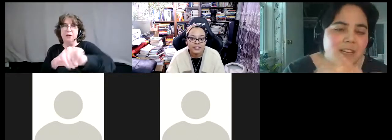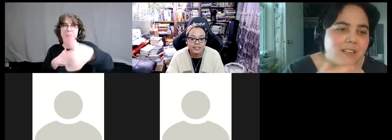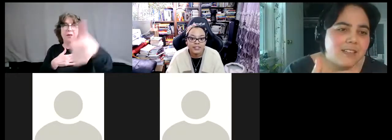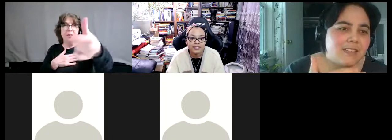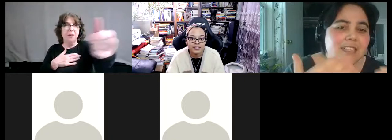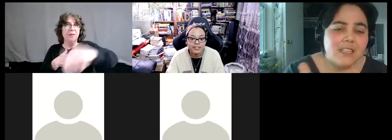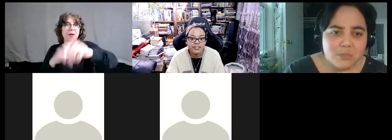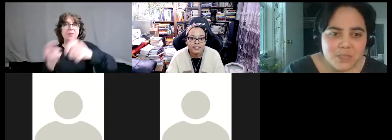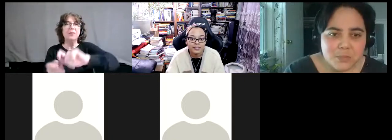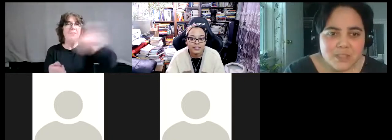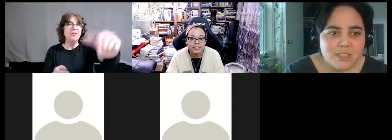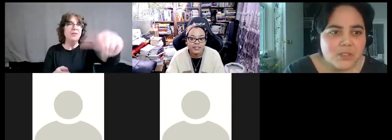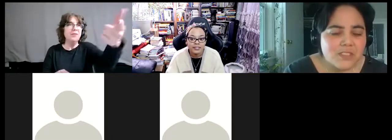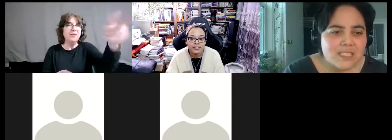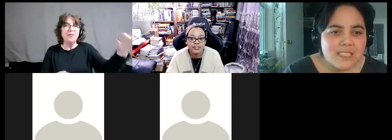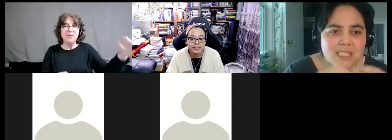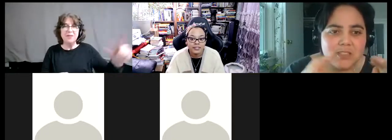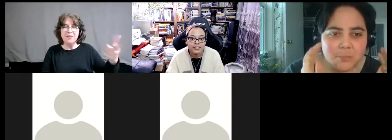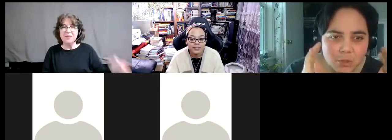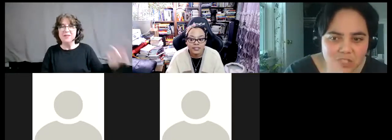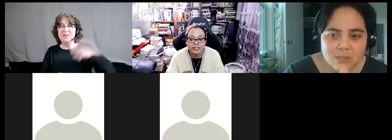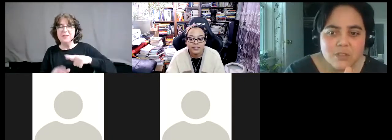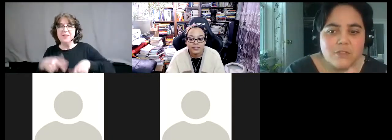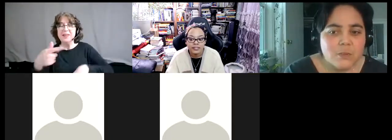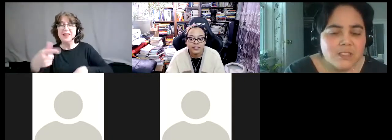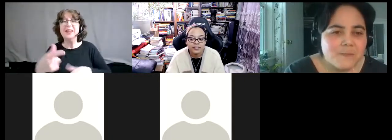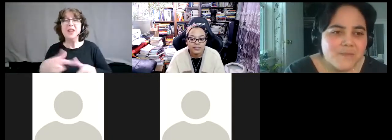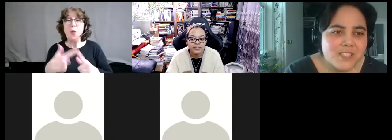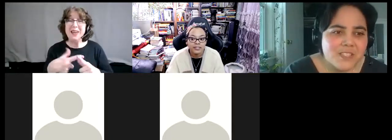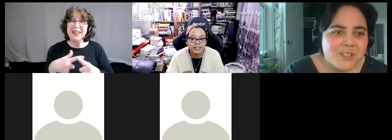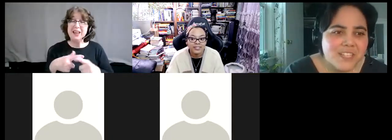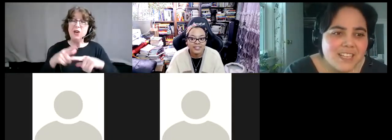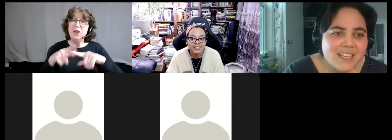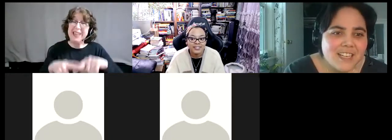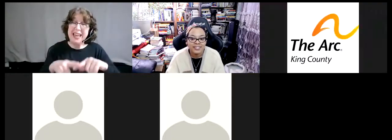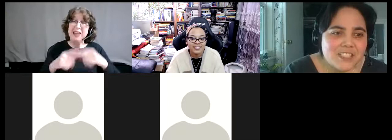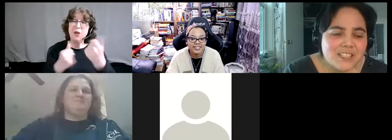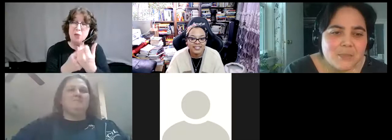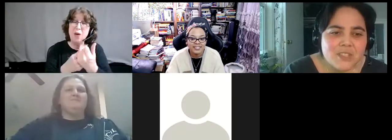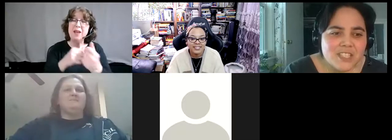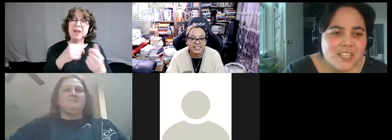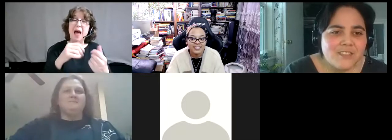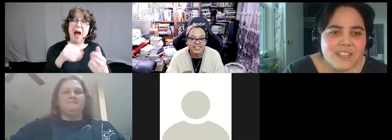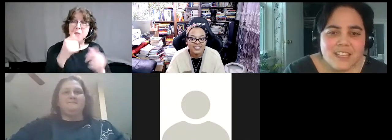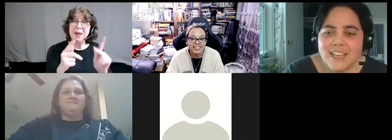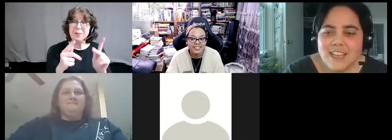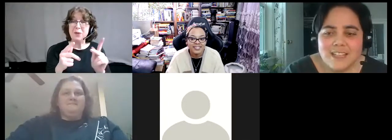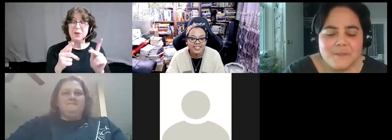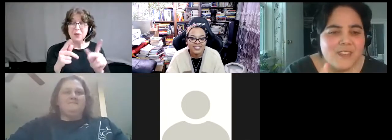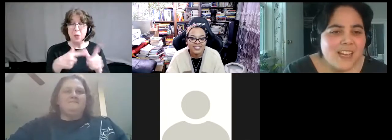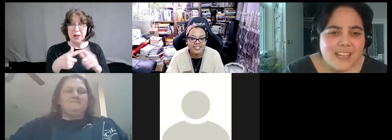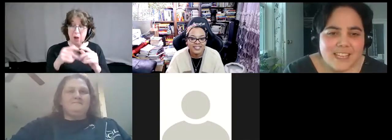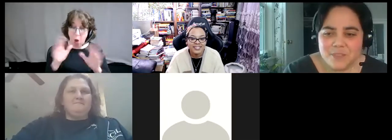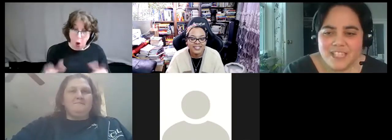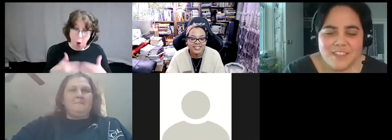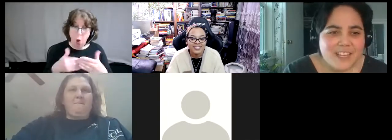uh, and lean on other people in order to continue to push this work forward. So I just, I appreciate everything again. And